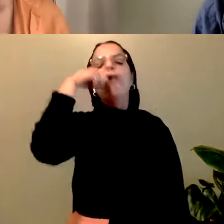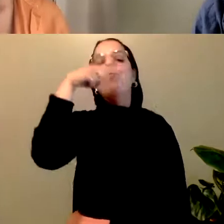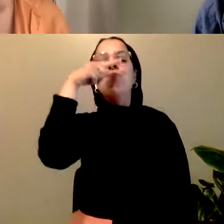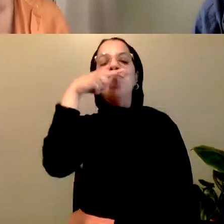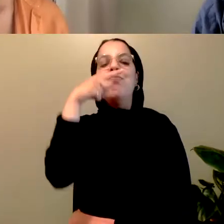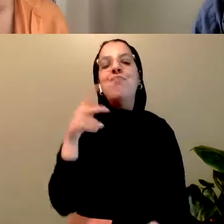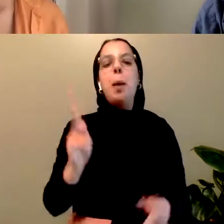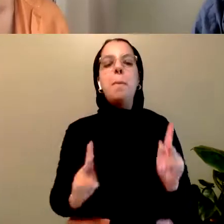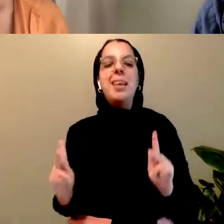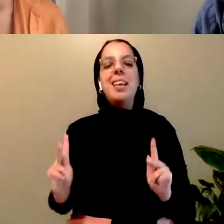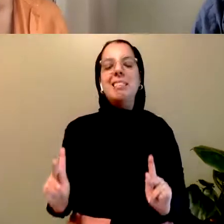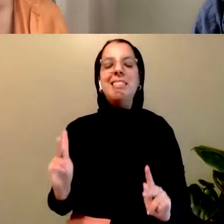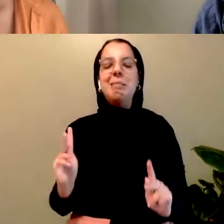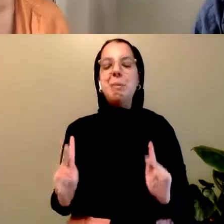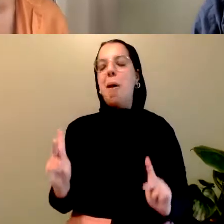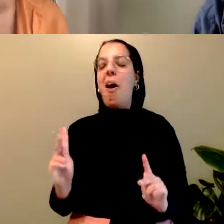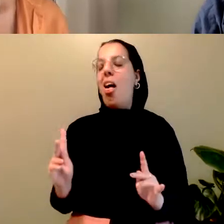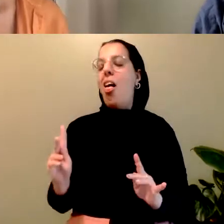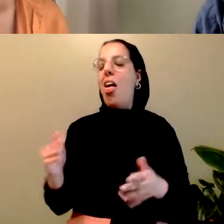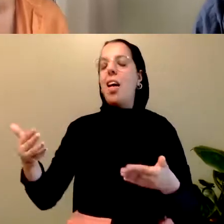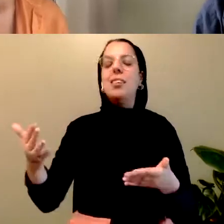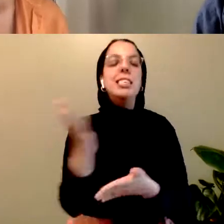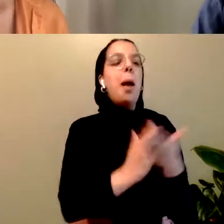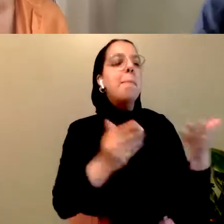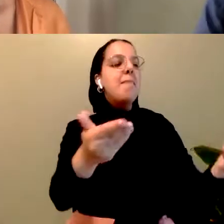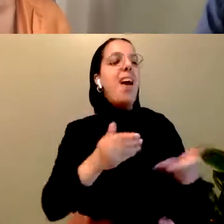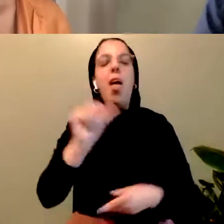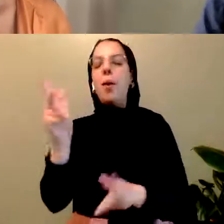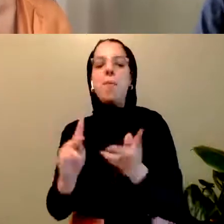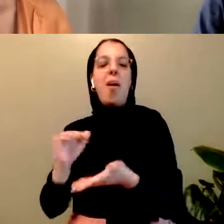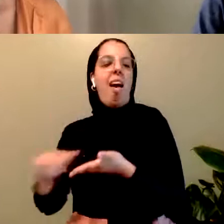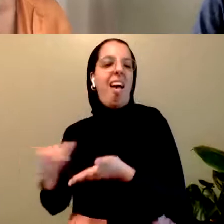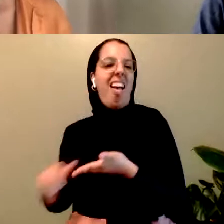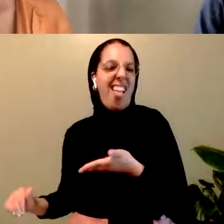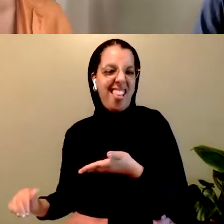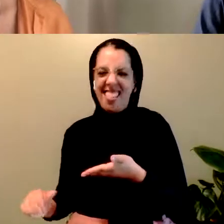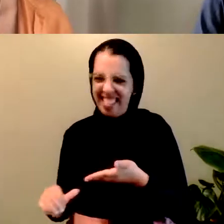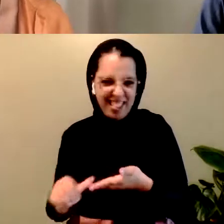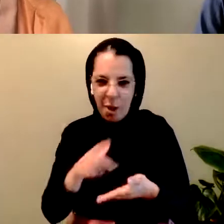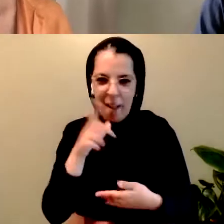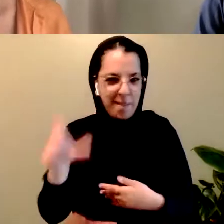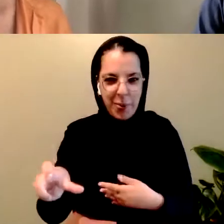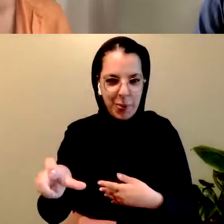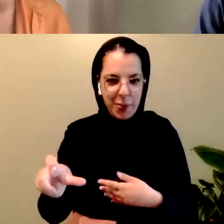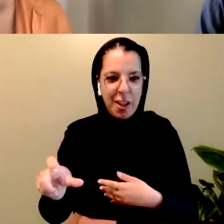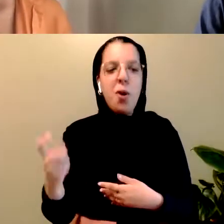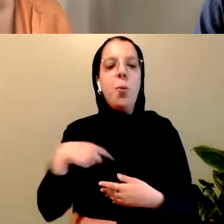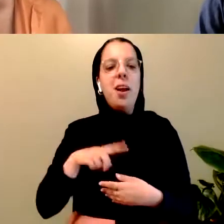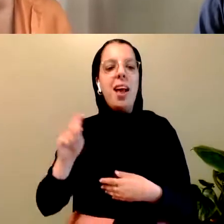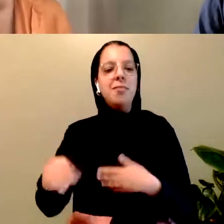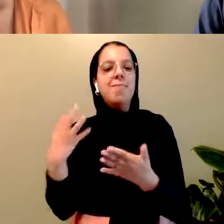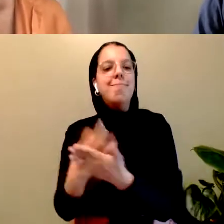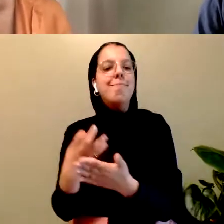barriers are ensuring our theaters serve a particular clientele. Investment is needed by all of our institutions